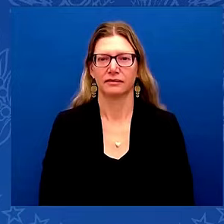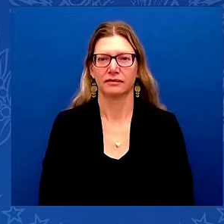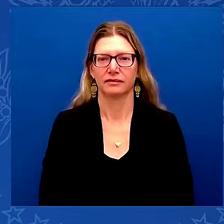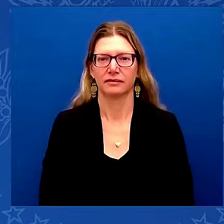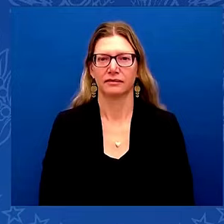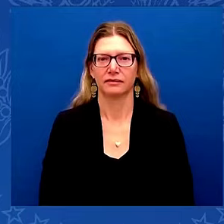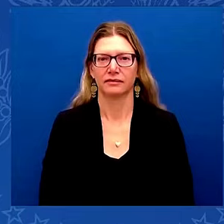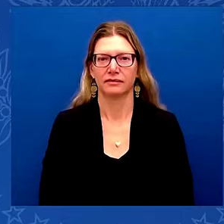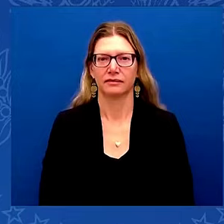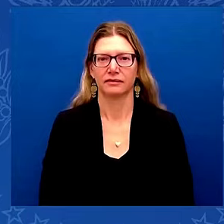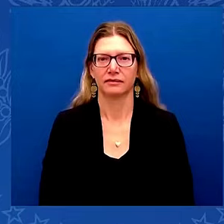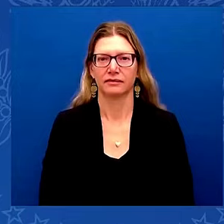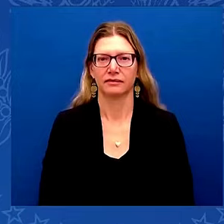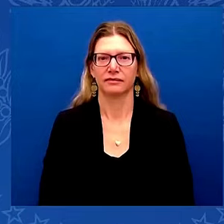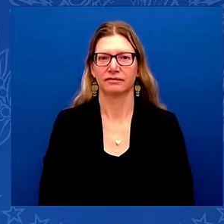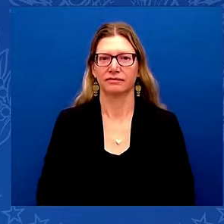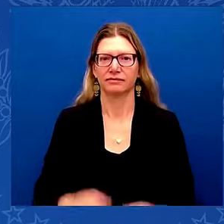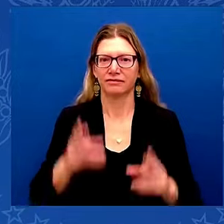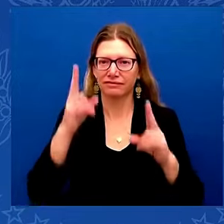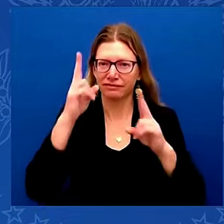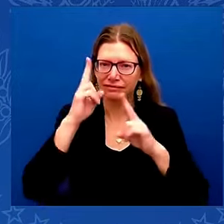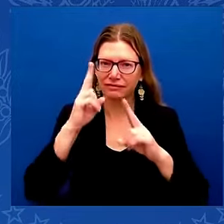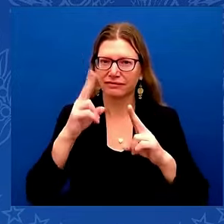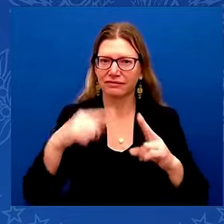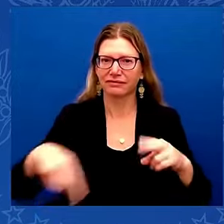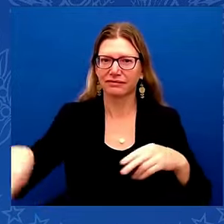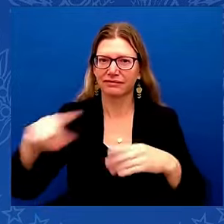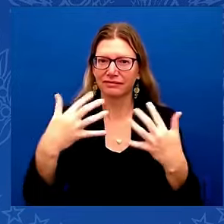Distinguished guest, the President of the United States.